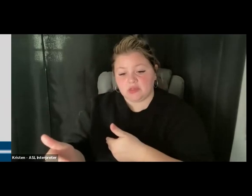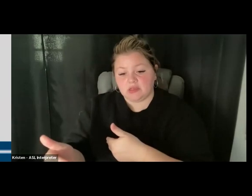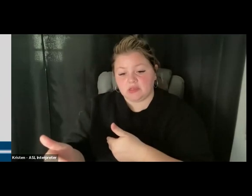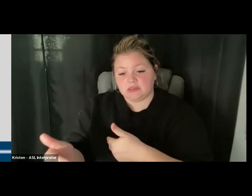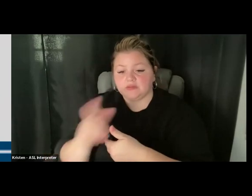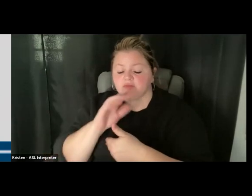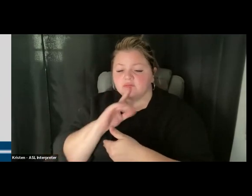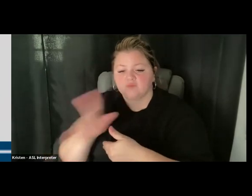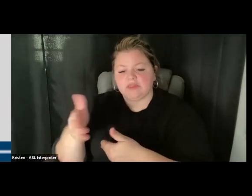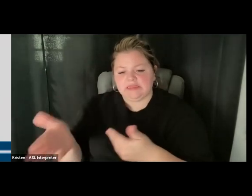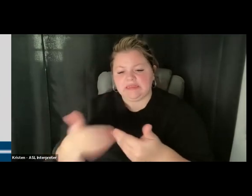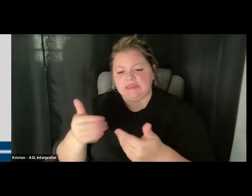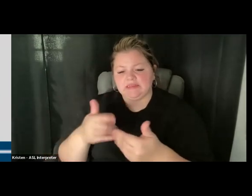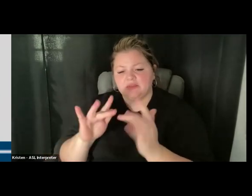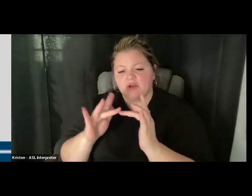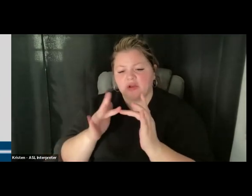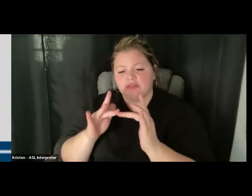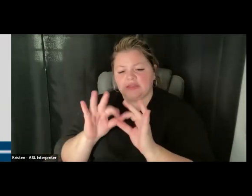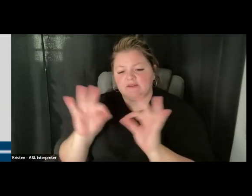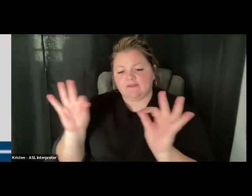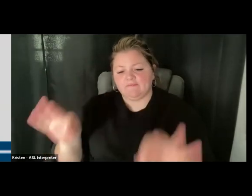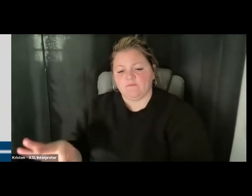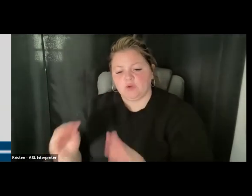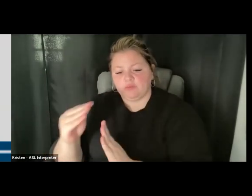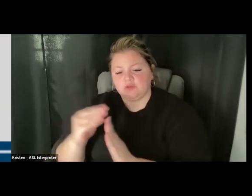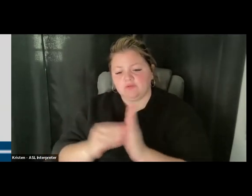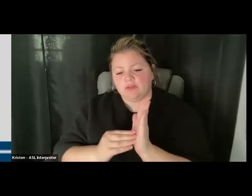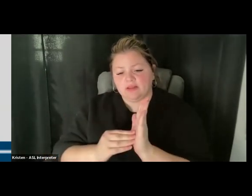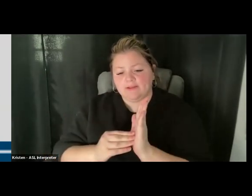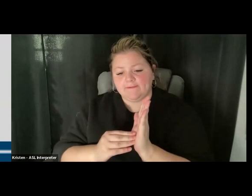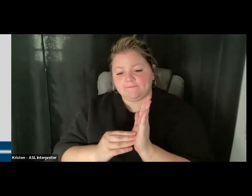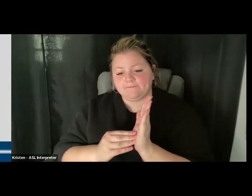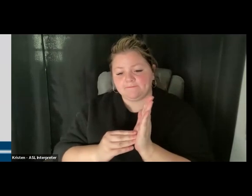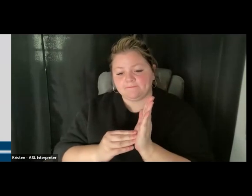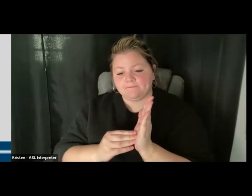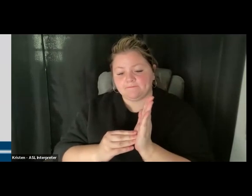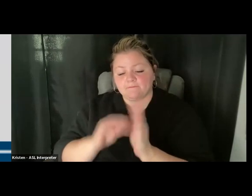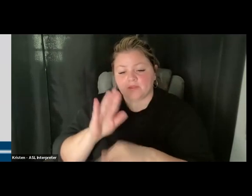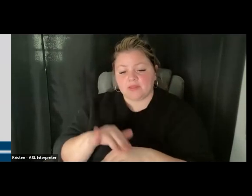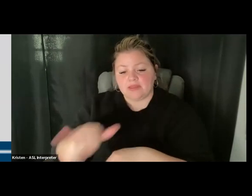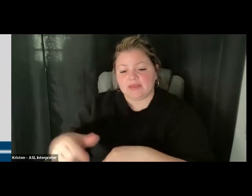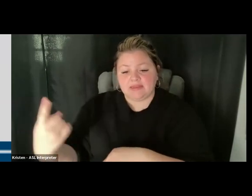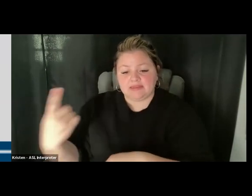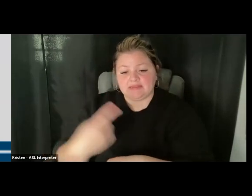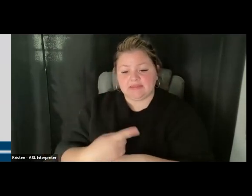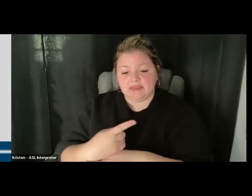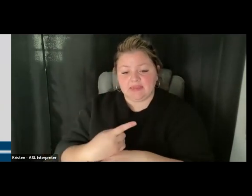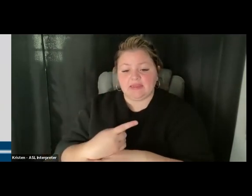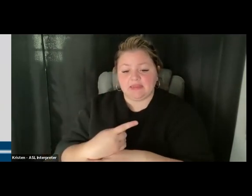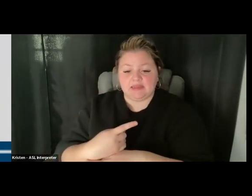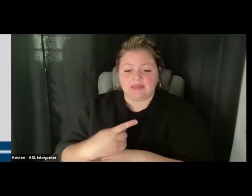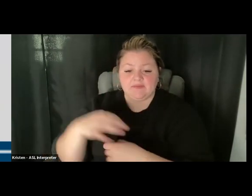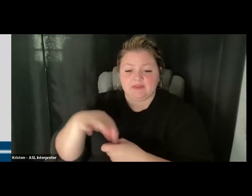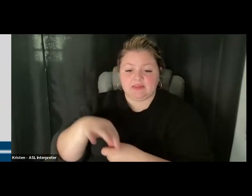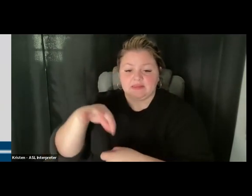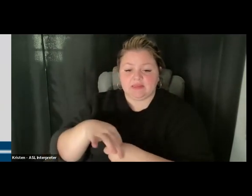It's a pretty easy online form to fill out. And then on the day on the day of the election or shortly before you get